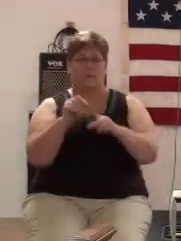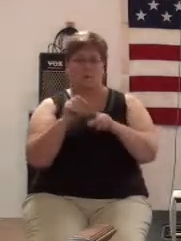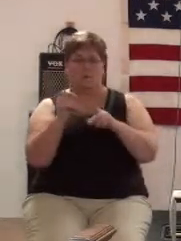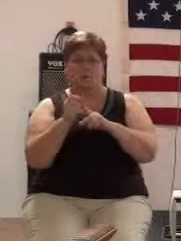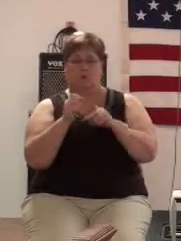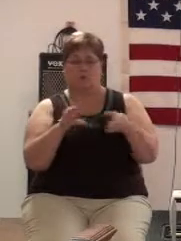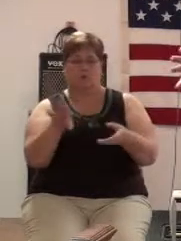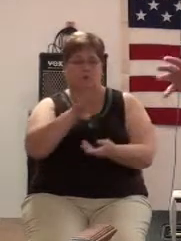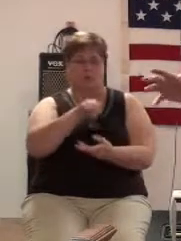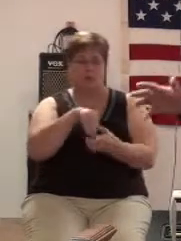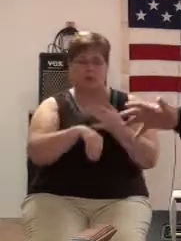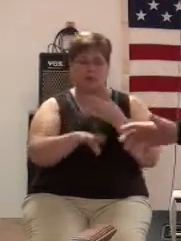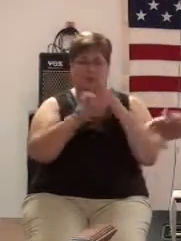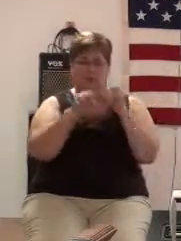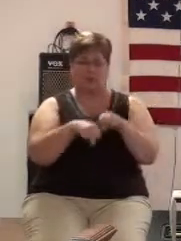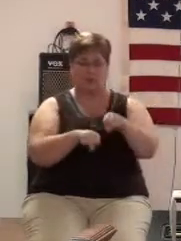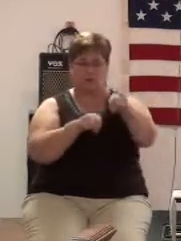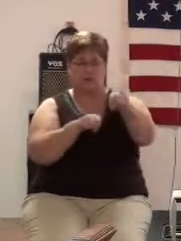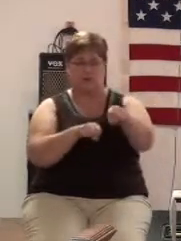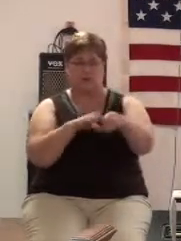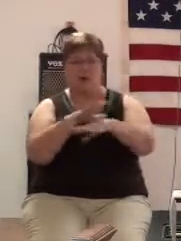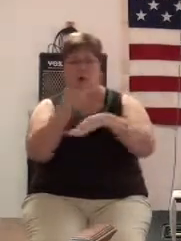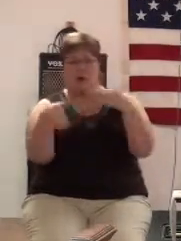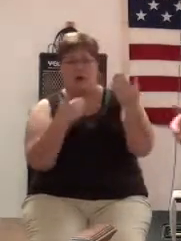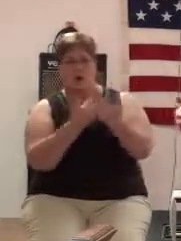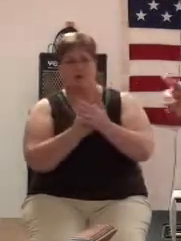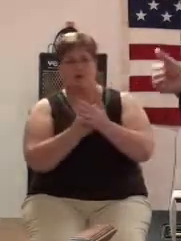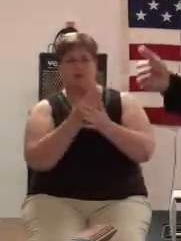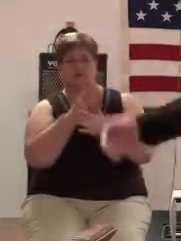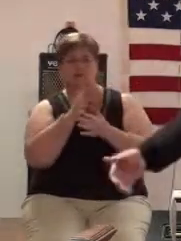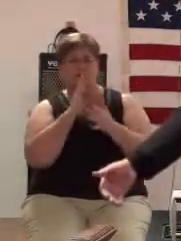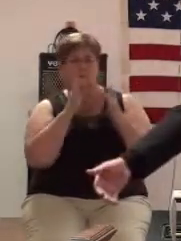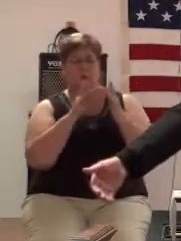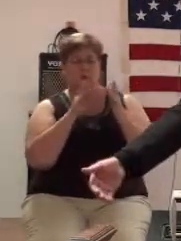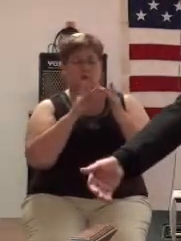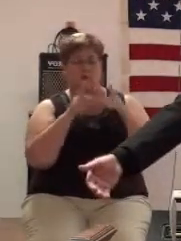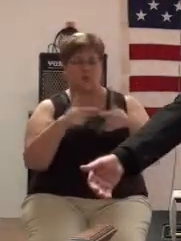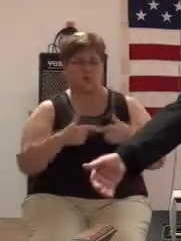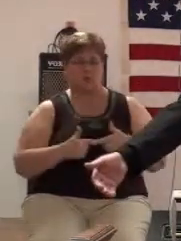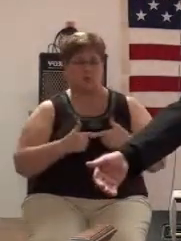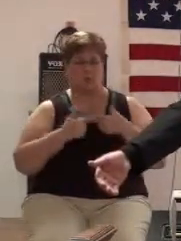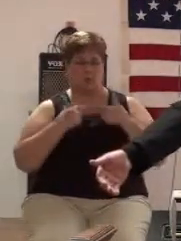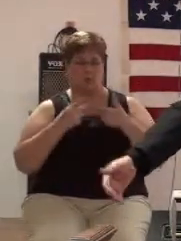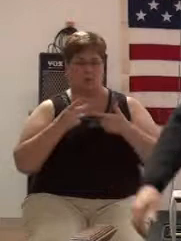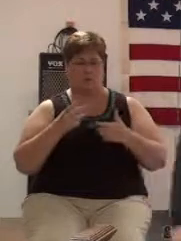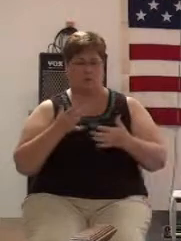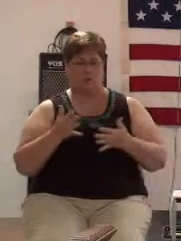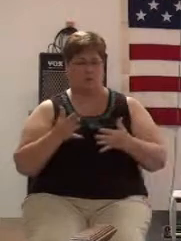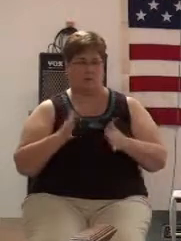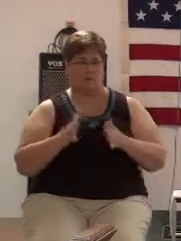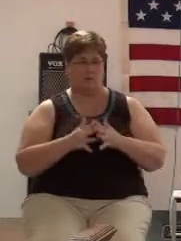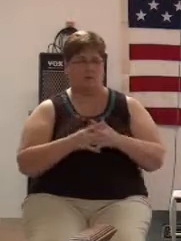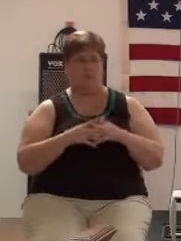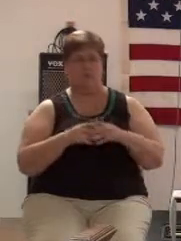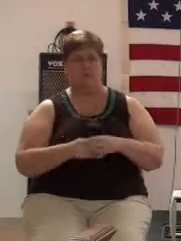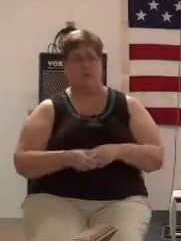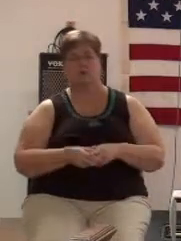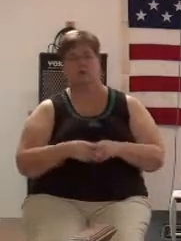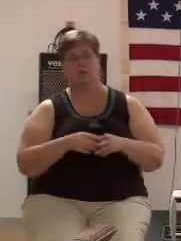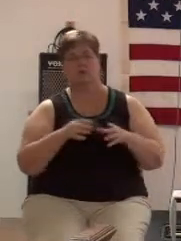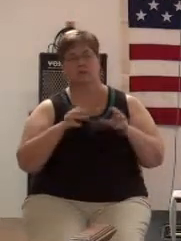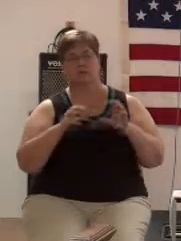sea, all that the water touched lived. Can I let you